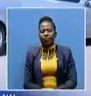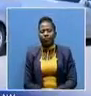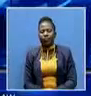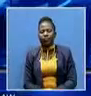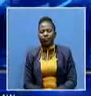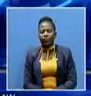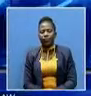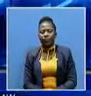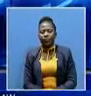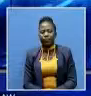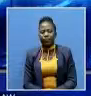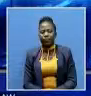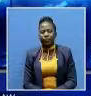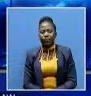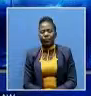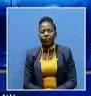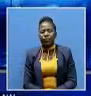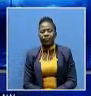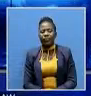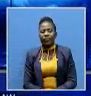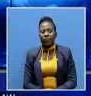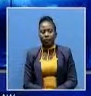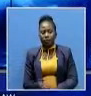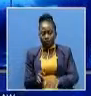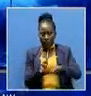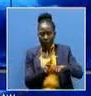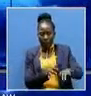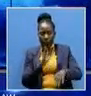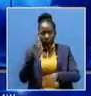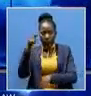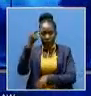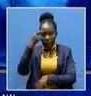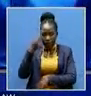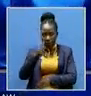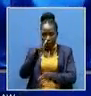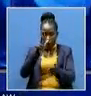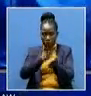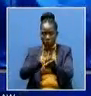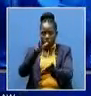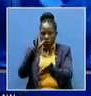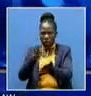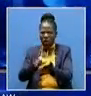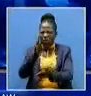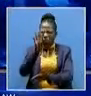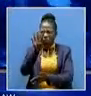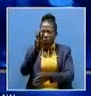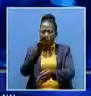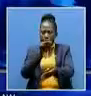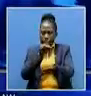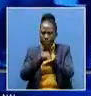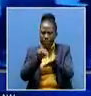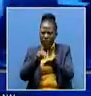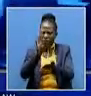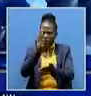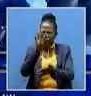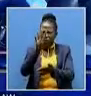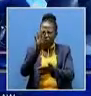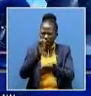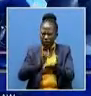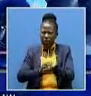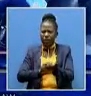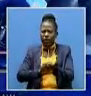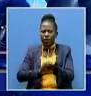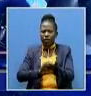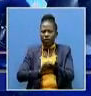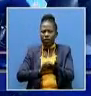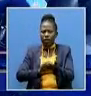Indusakhan. Government has approved the procurement of 4,004,000 doses of Johnson &